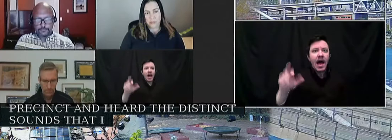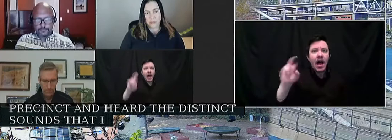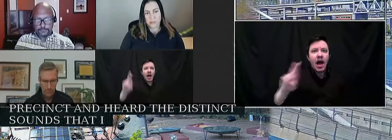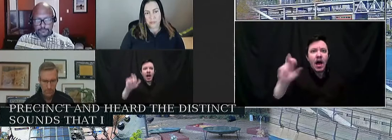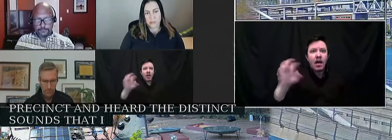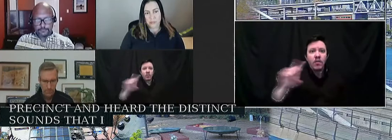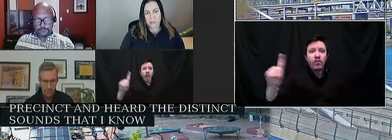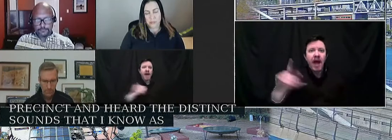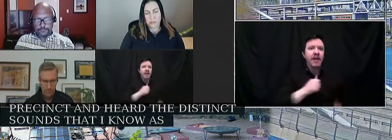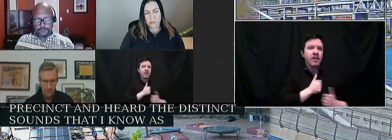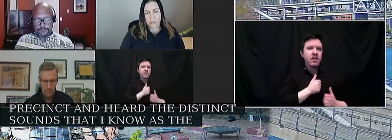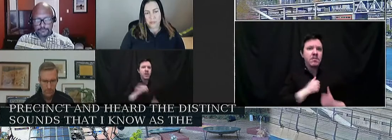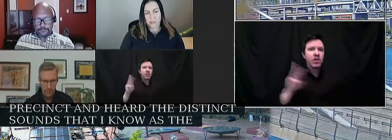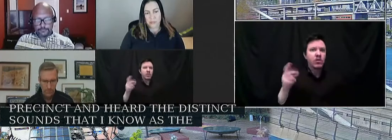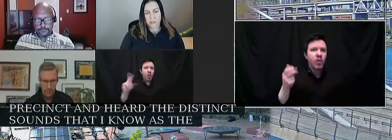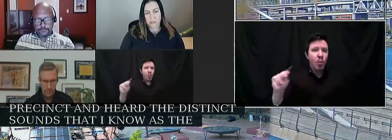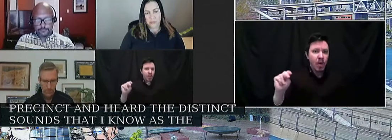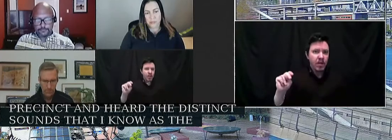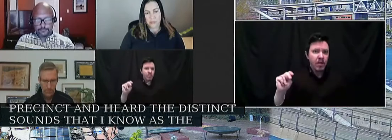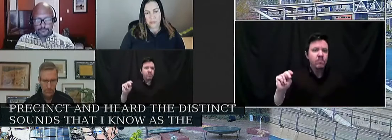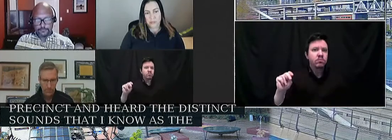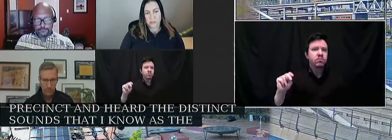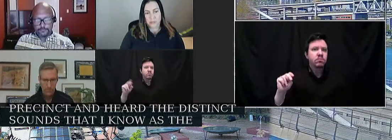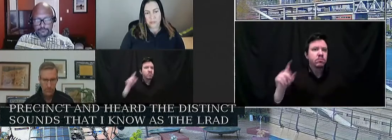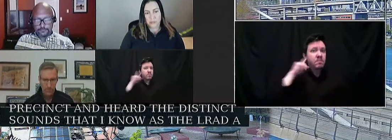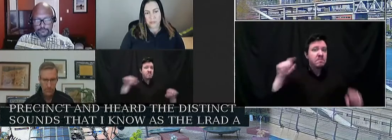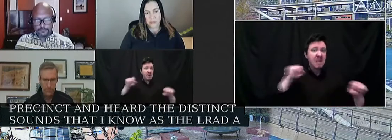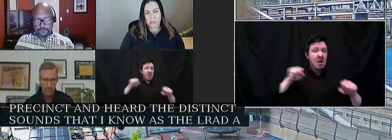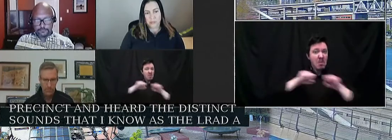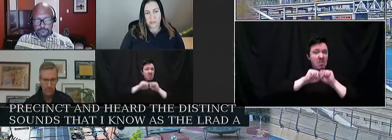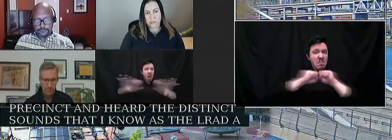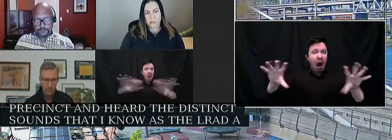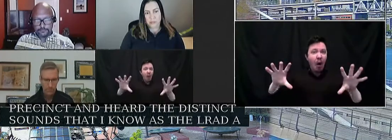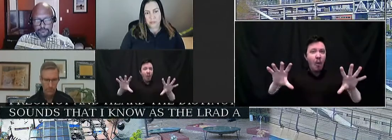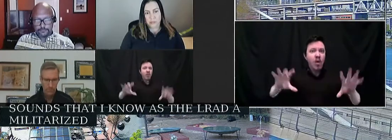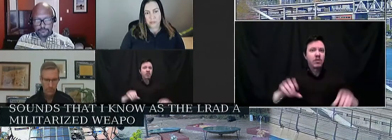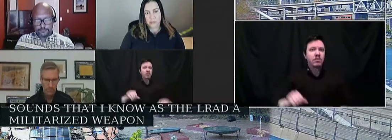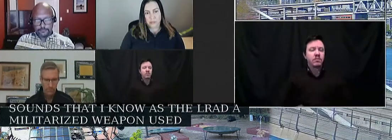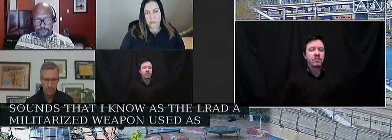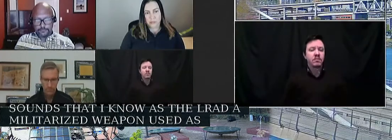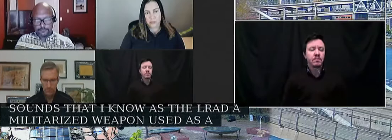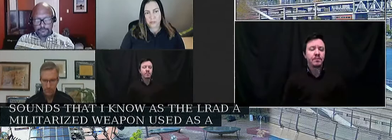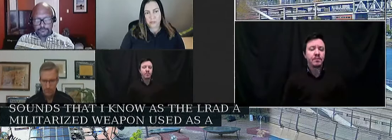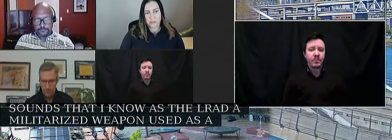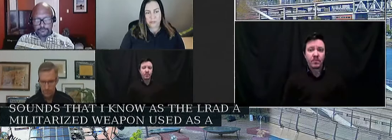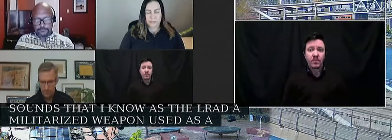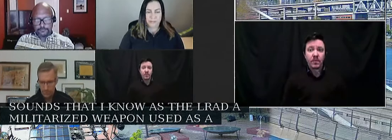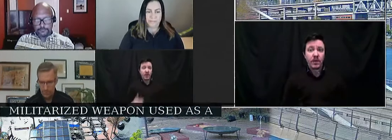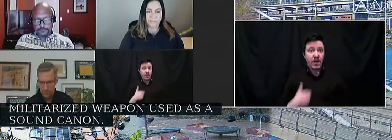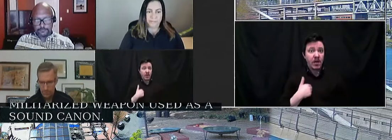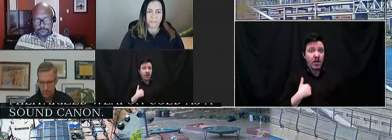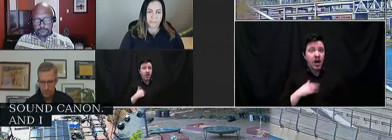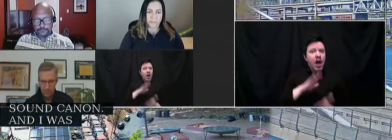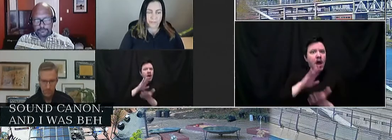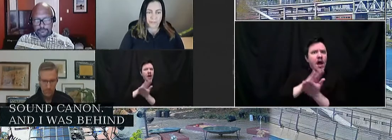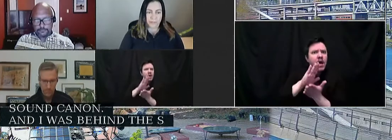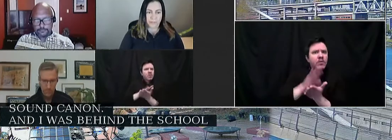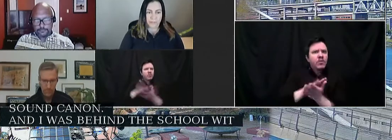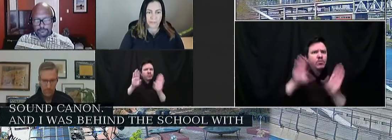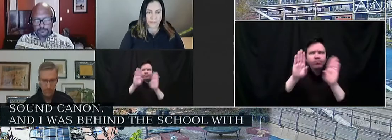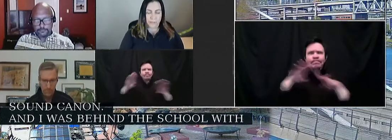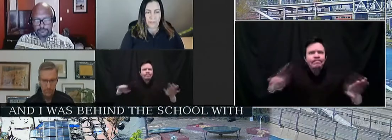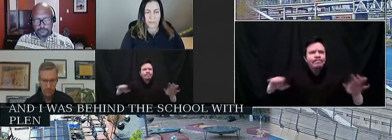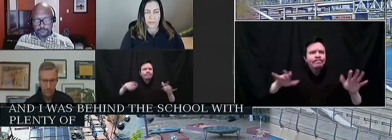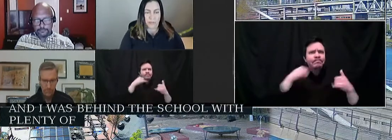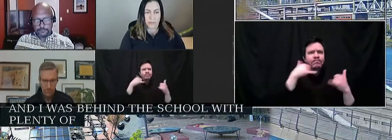militarized weapon used as a sound cannon. And I was behind a school with plenty of kids